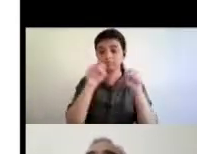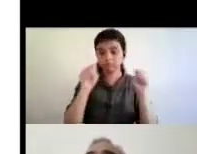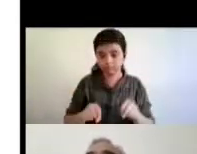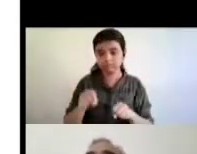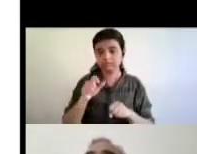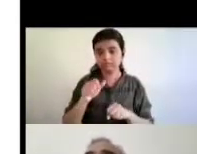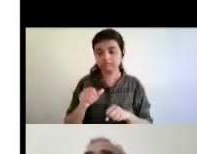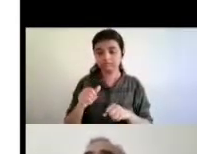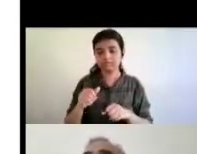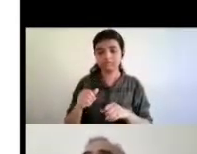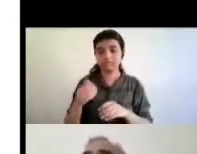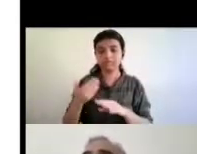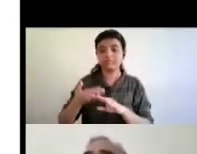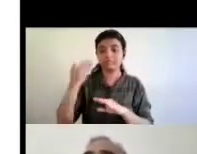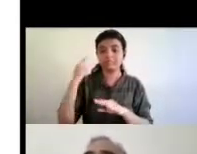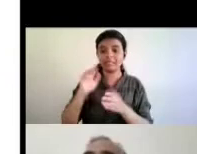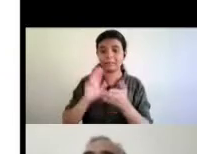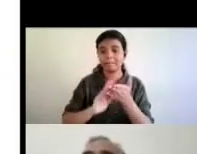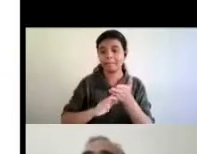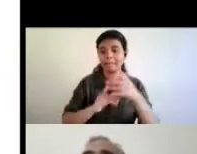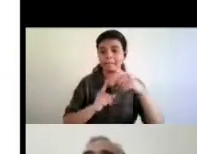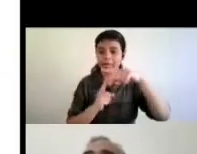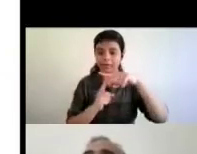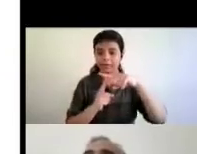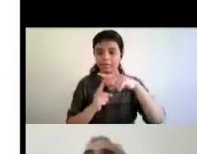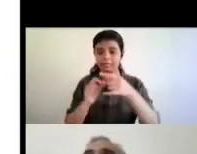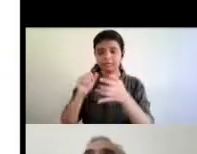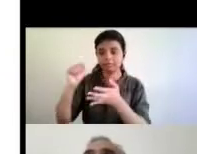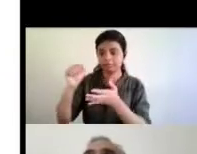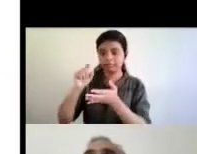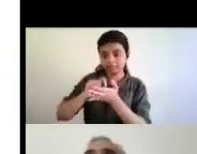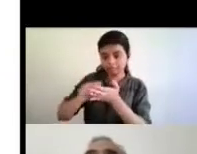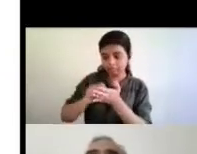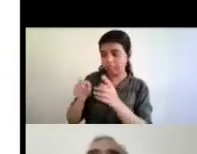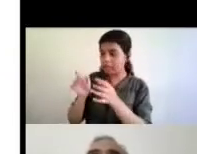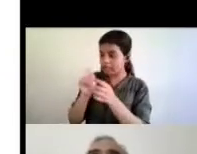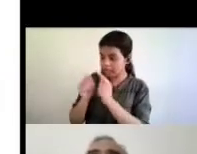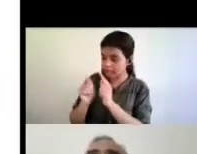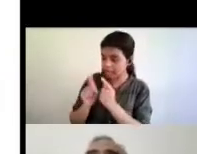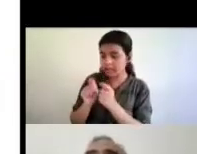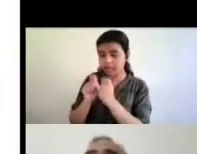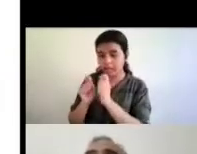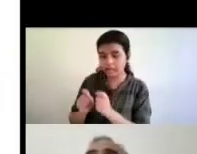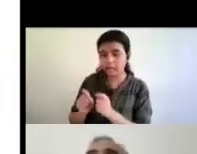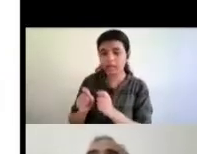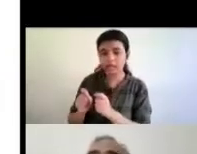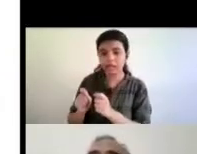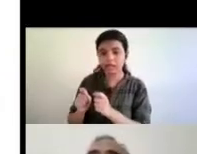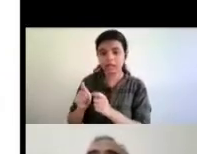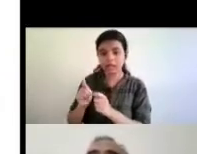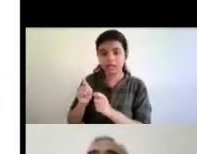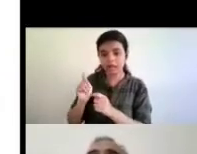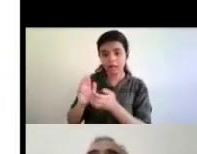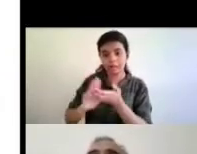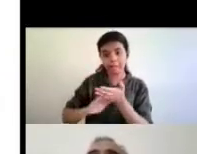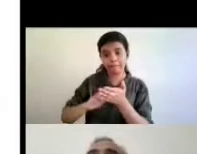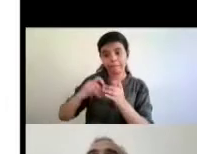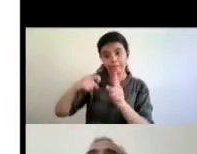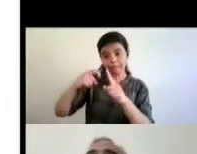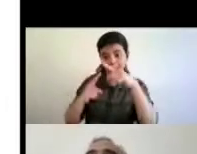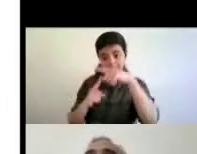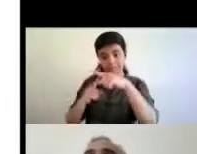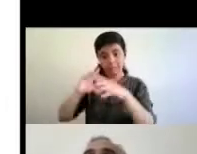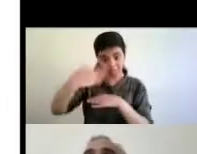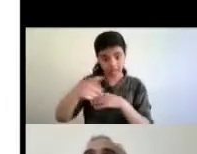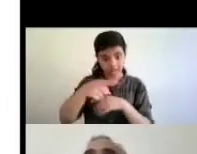the marrakesh treaty text was being negotiated so it is not something that started after marrakesh treaty came